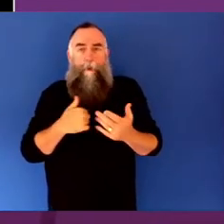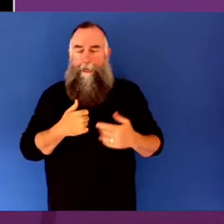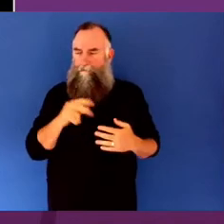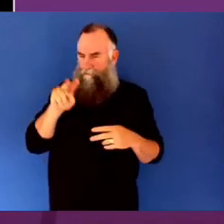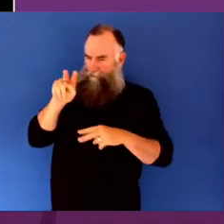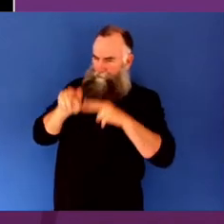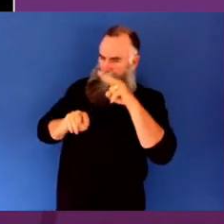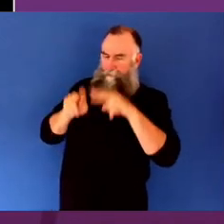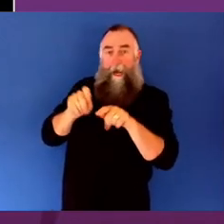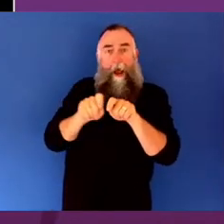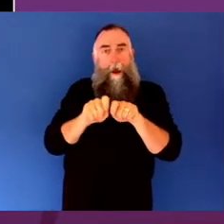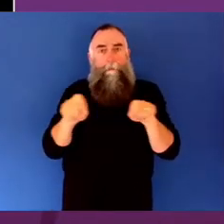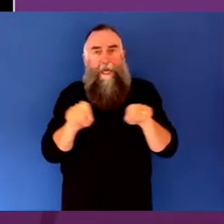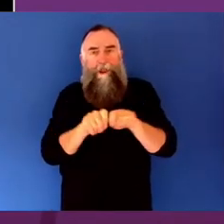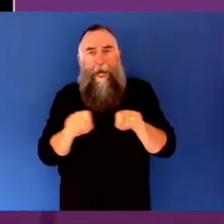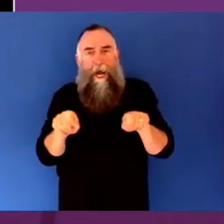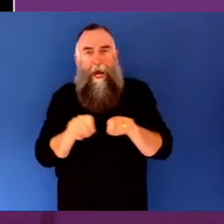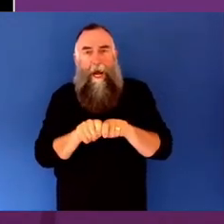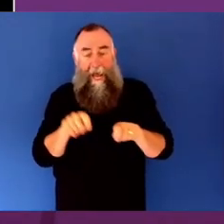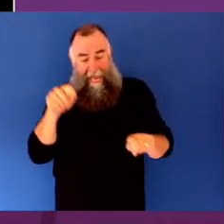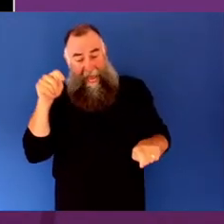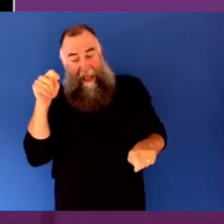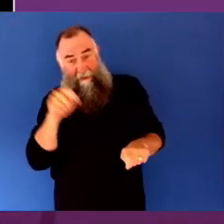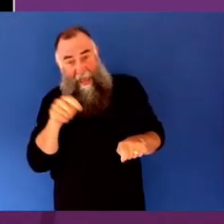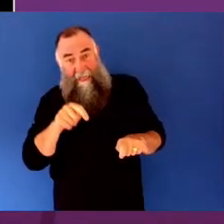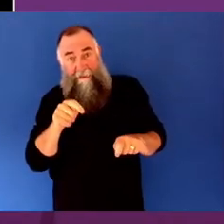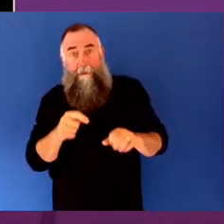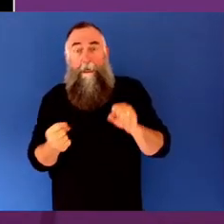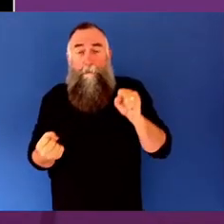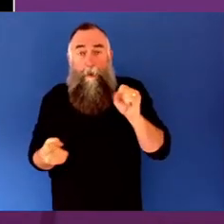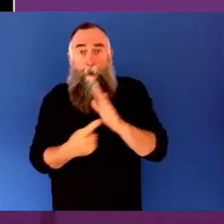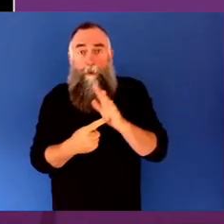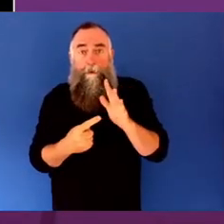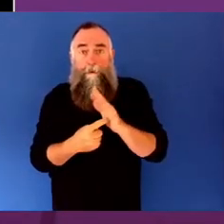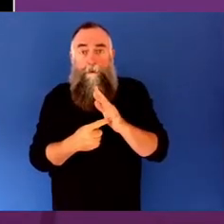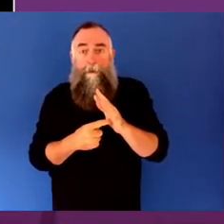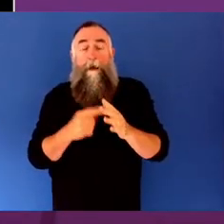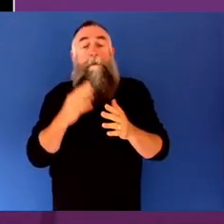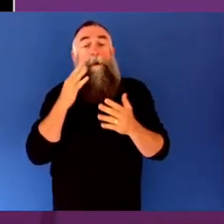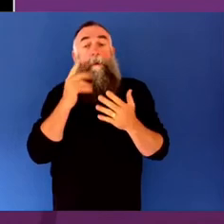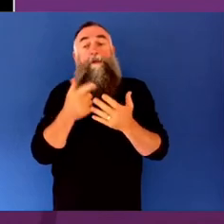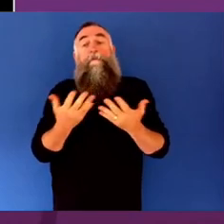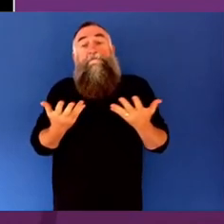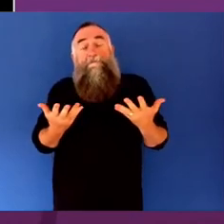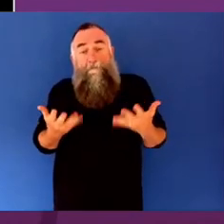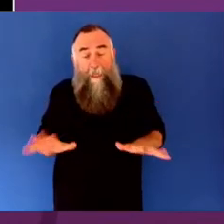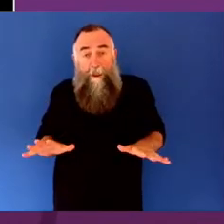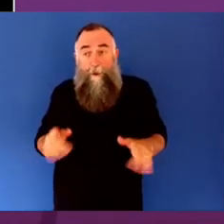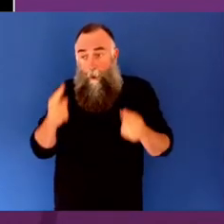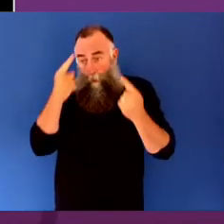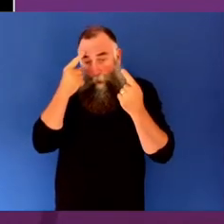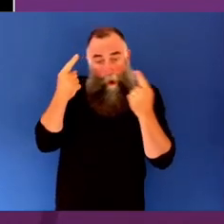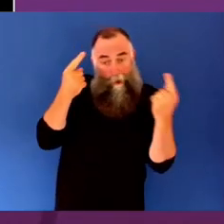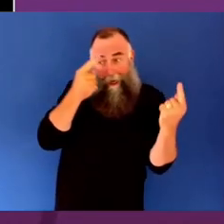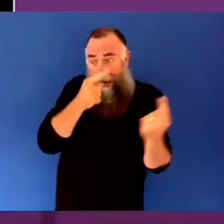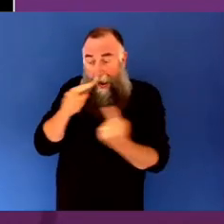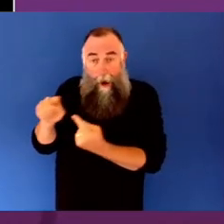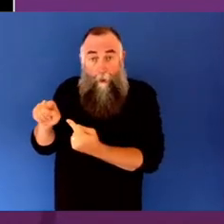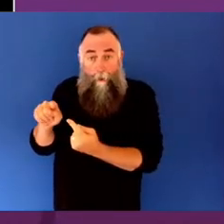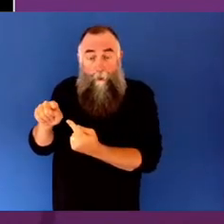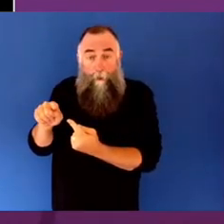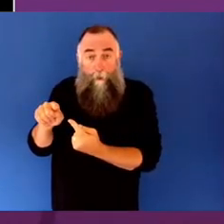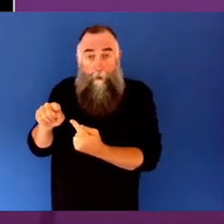matters before we measure it, but it certainly does once it's measured. So I think, you know, as a sector, we need to get better